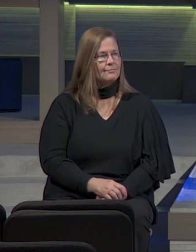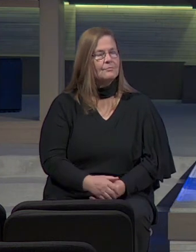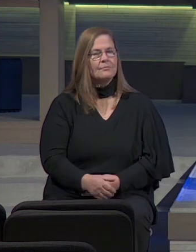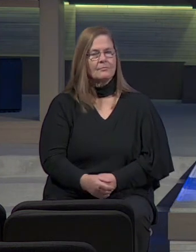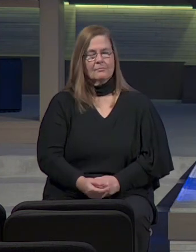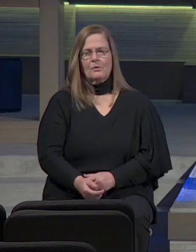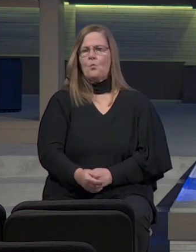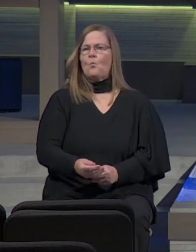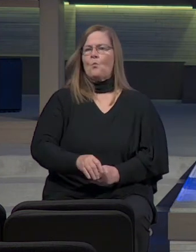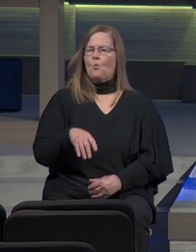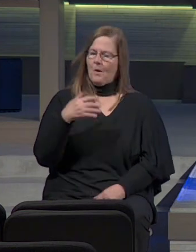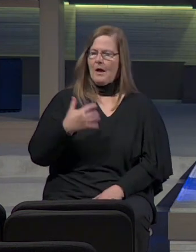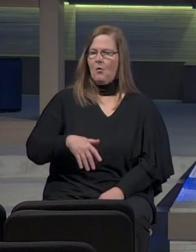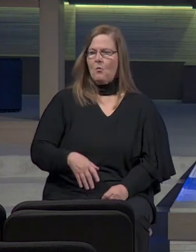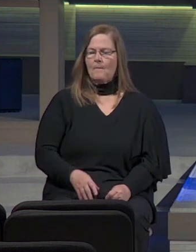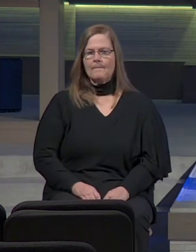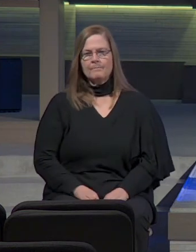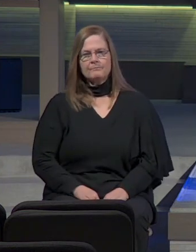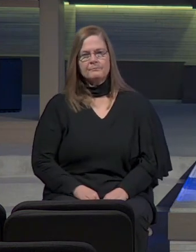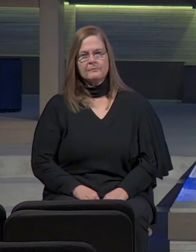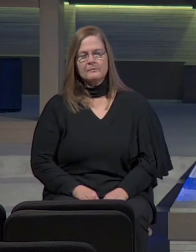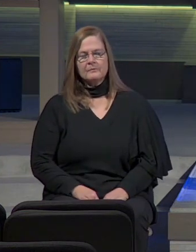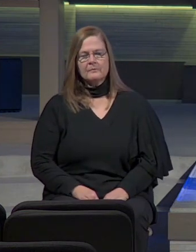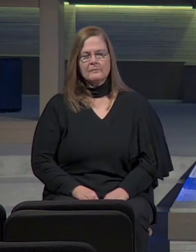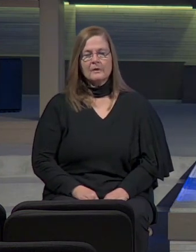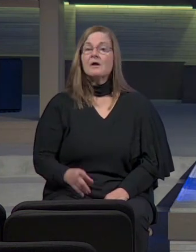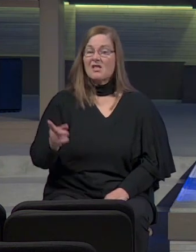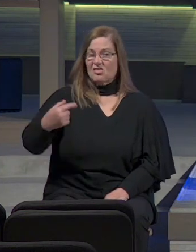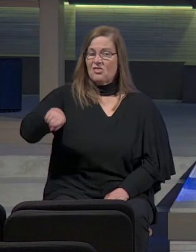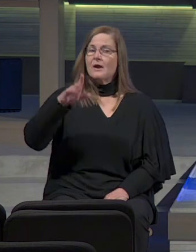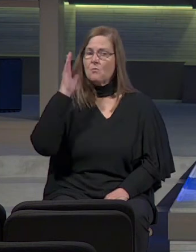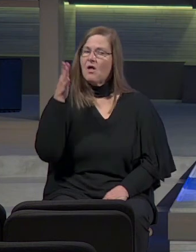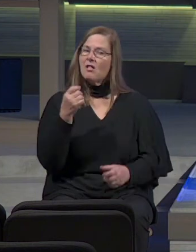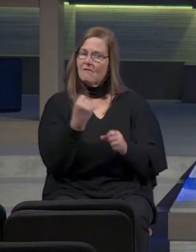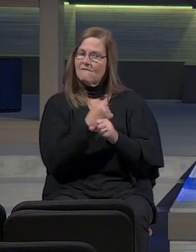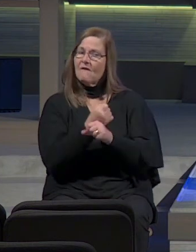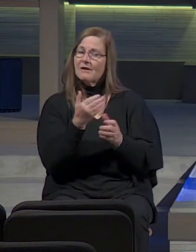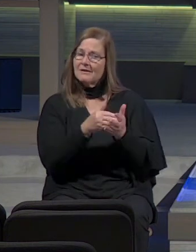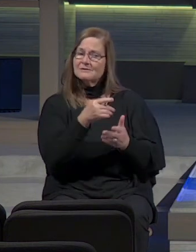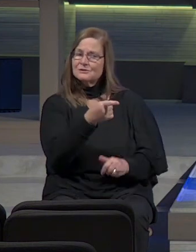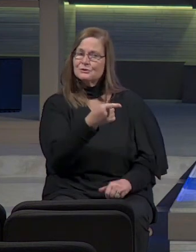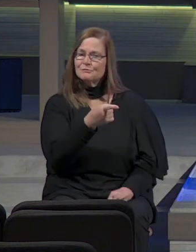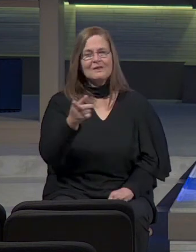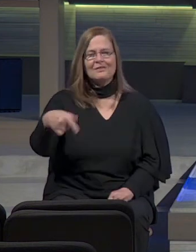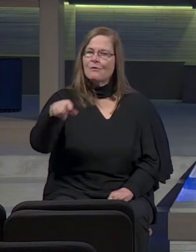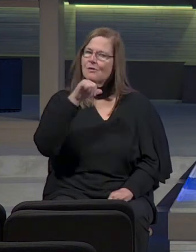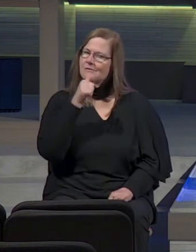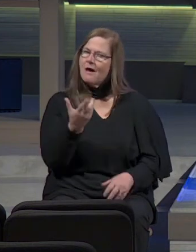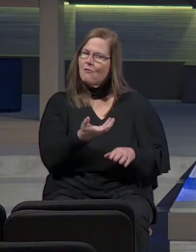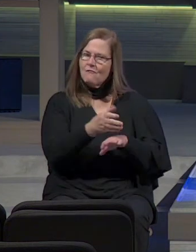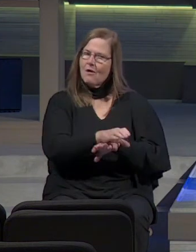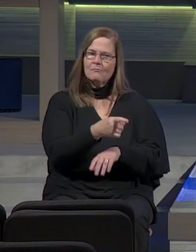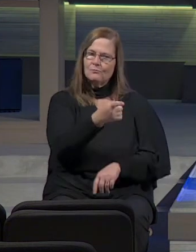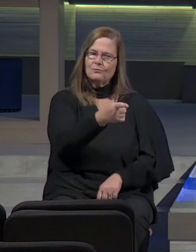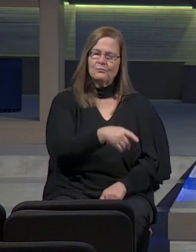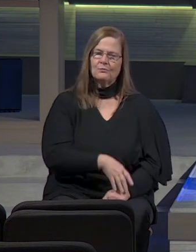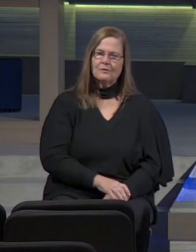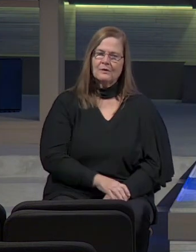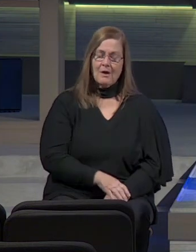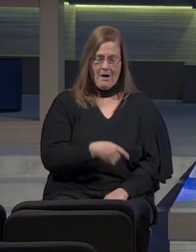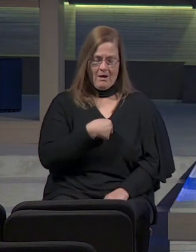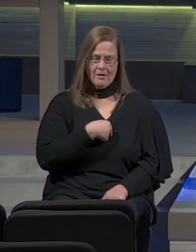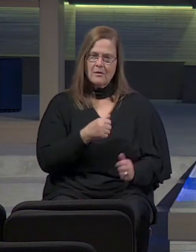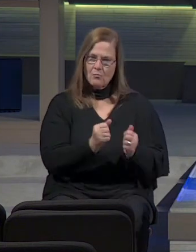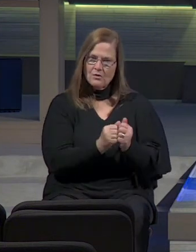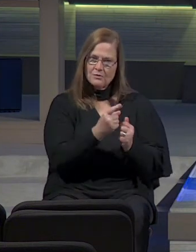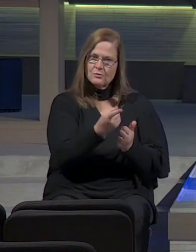Wow. They will fight against you, but they will not overcome you. I am with you to